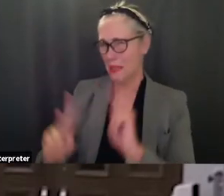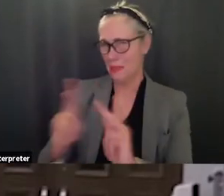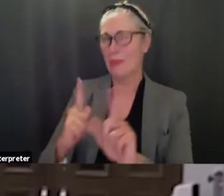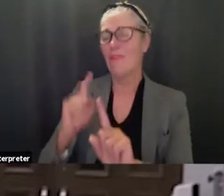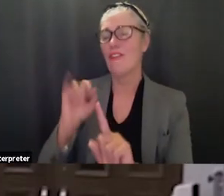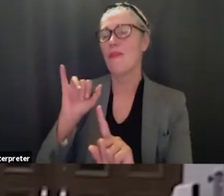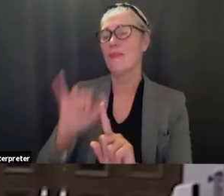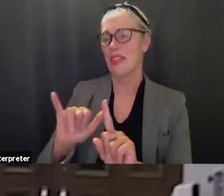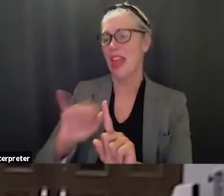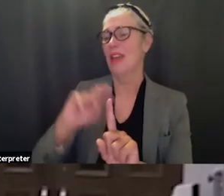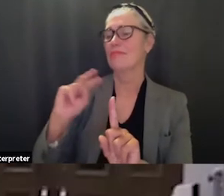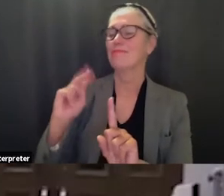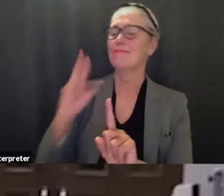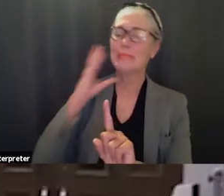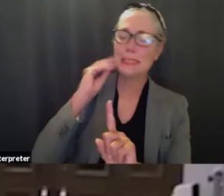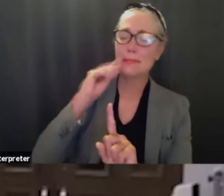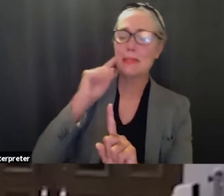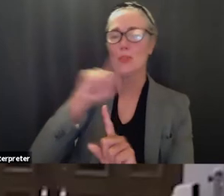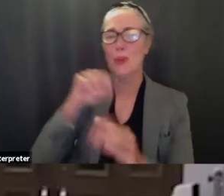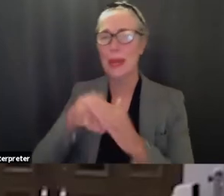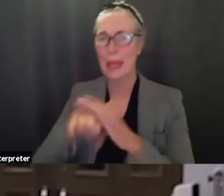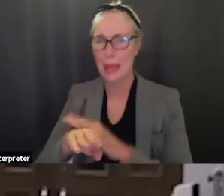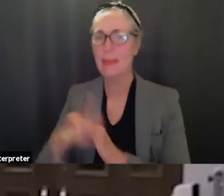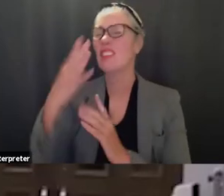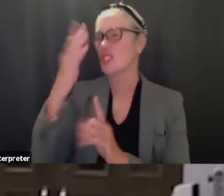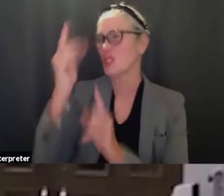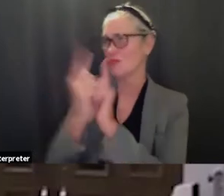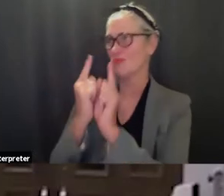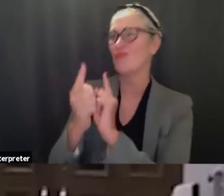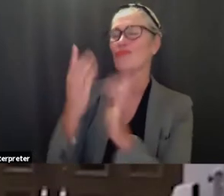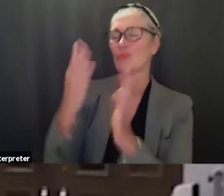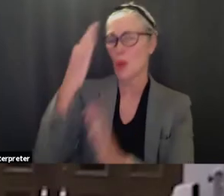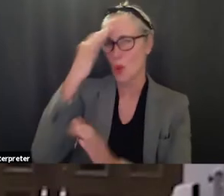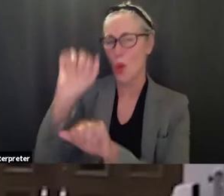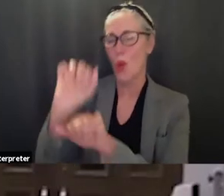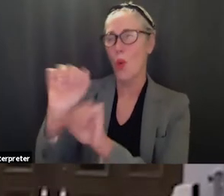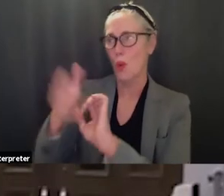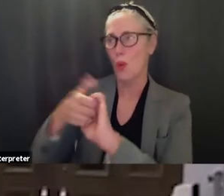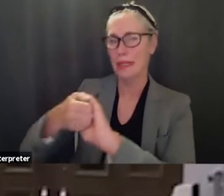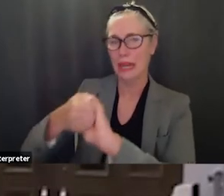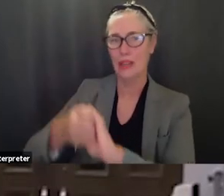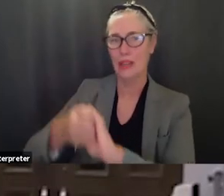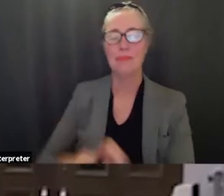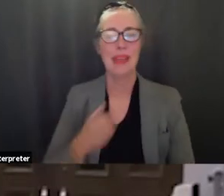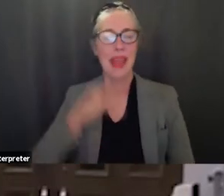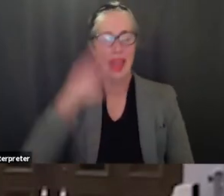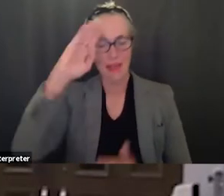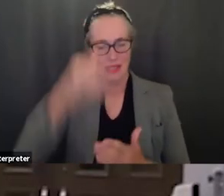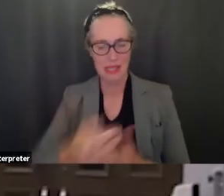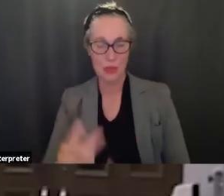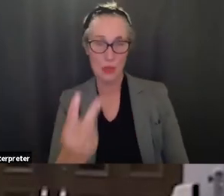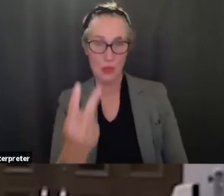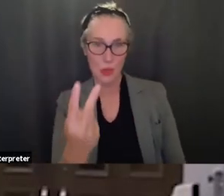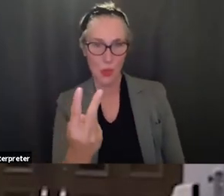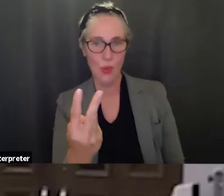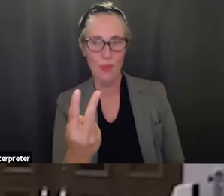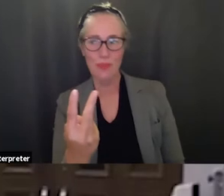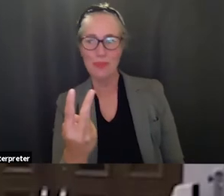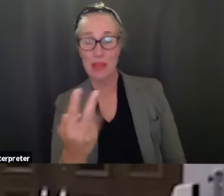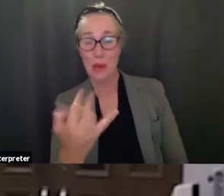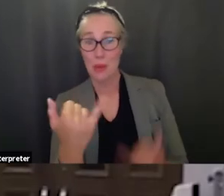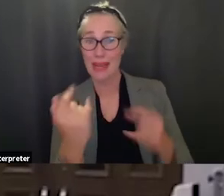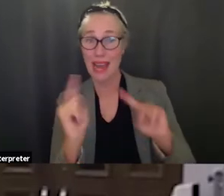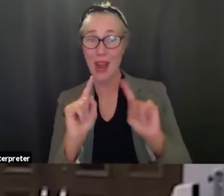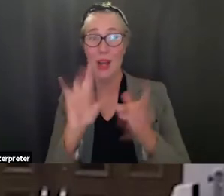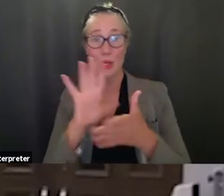that side of things as i as i came in and um i have two sons uh who are off in school in